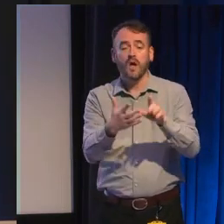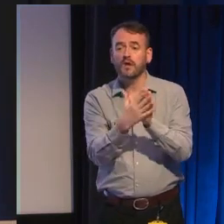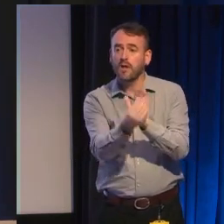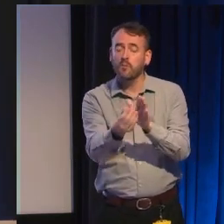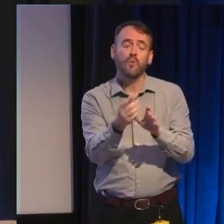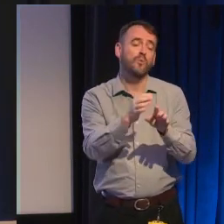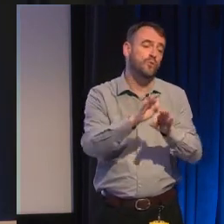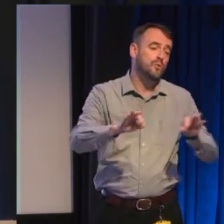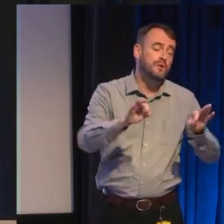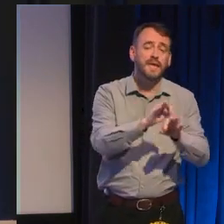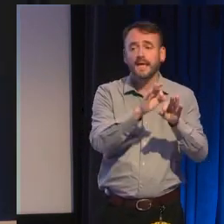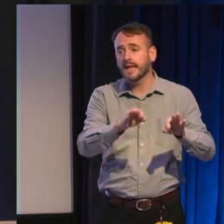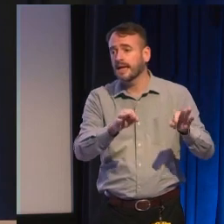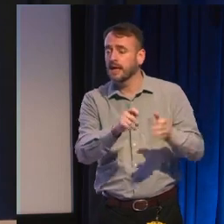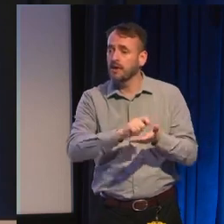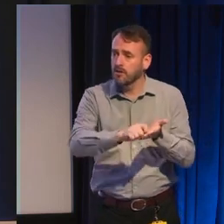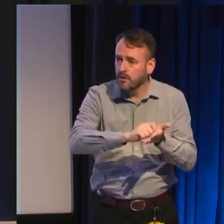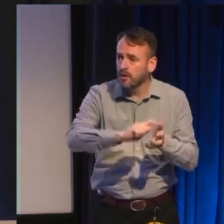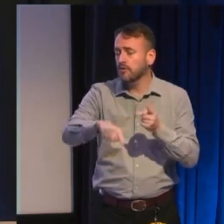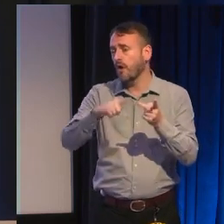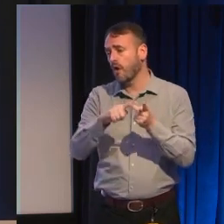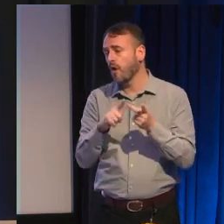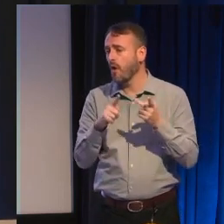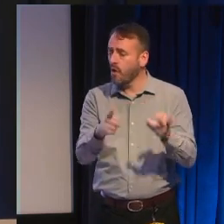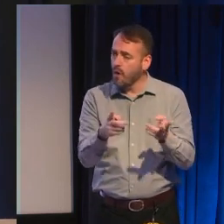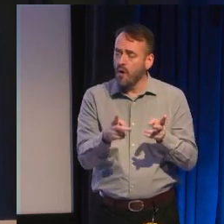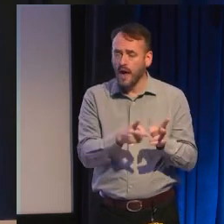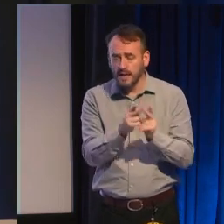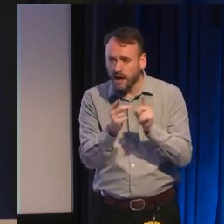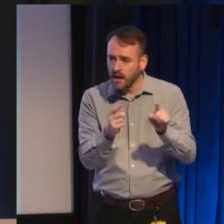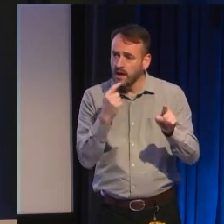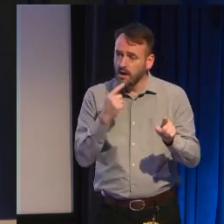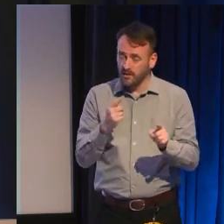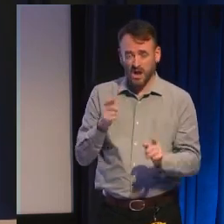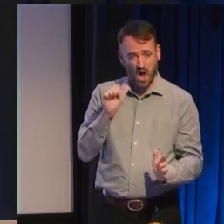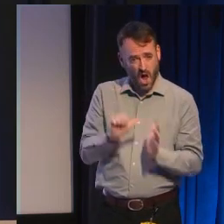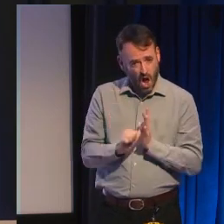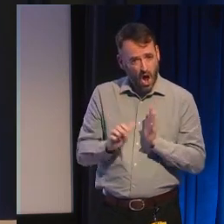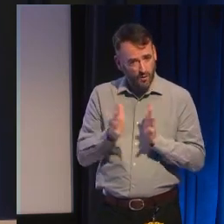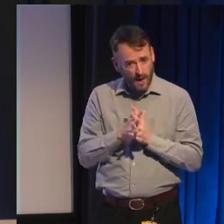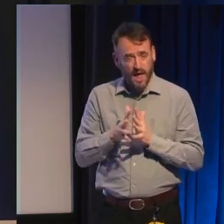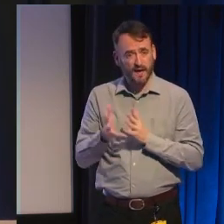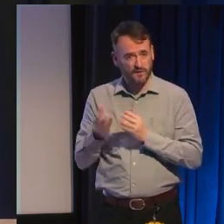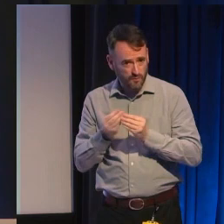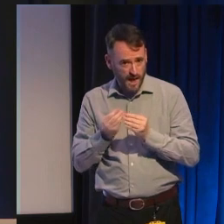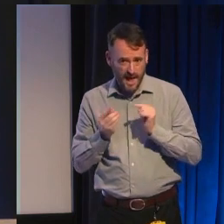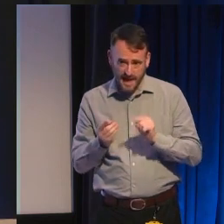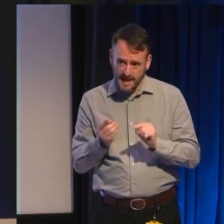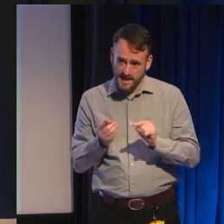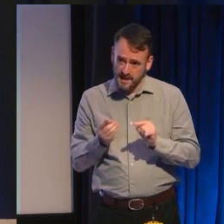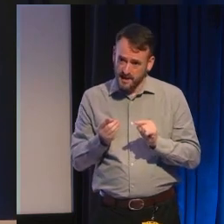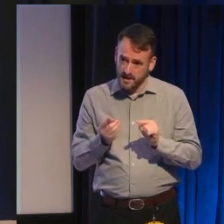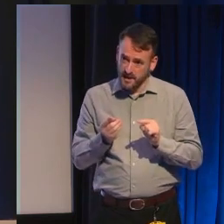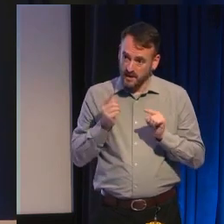exhibiting costs about hardware and software chances are you're not making something and putting it out there for literally zero